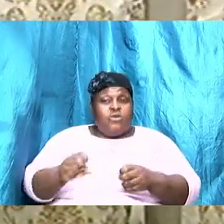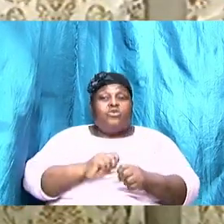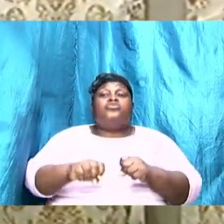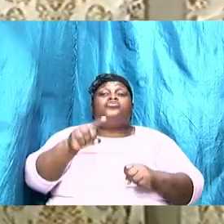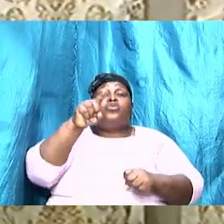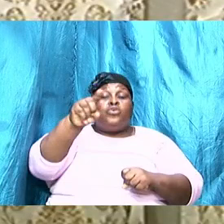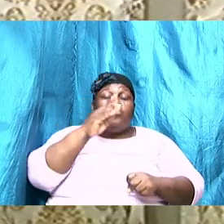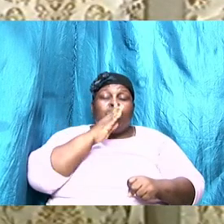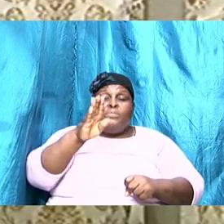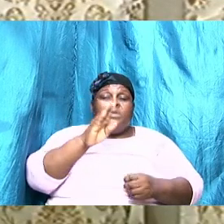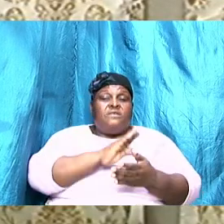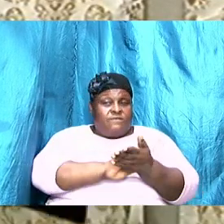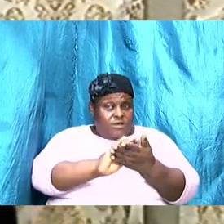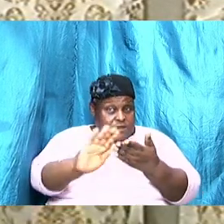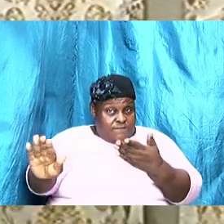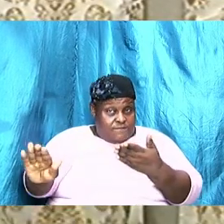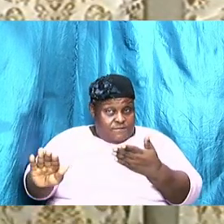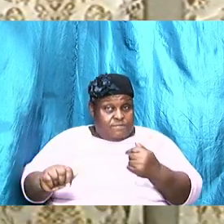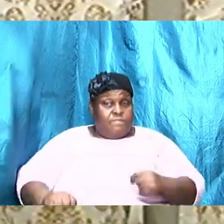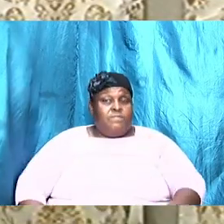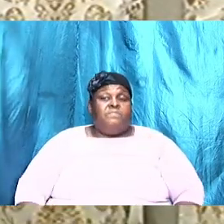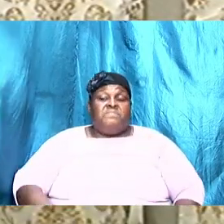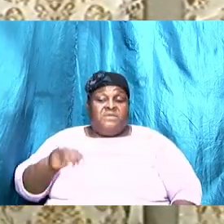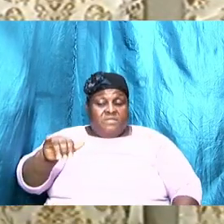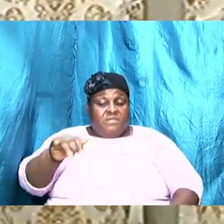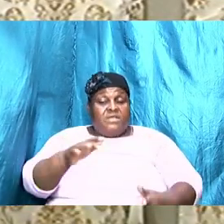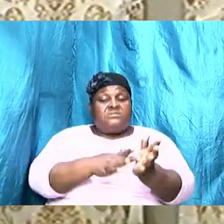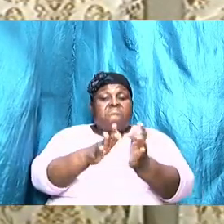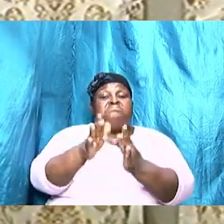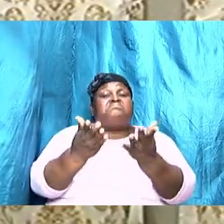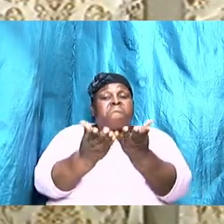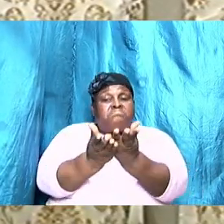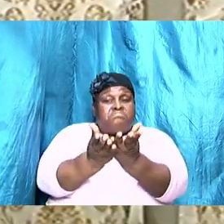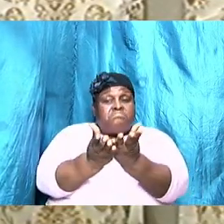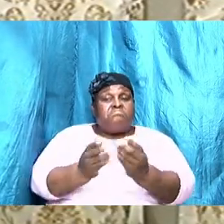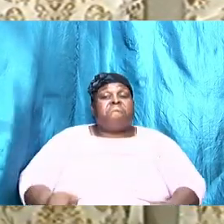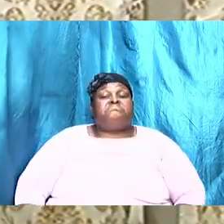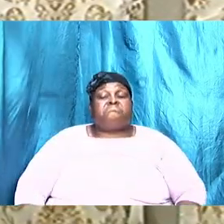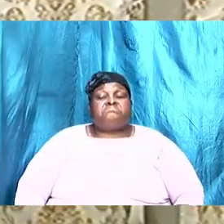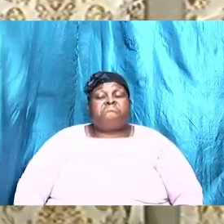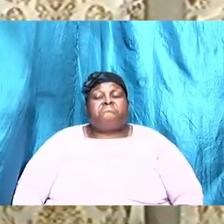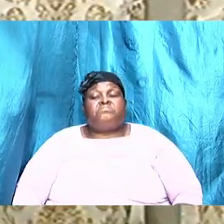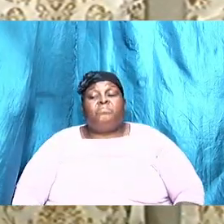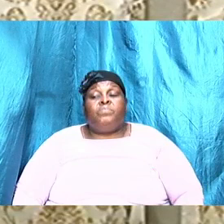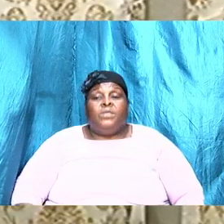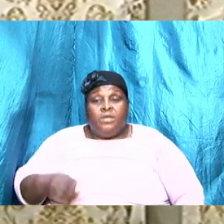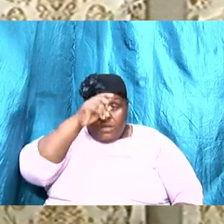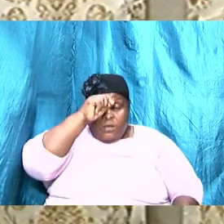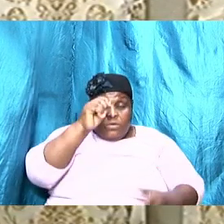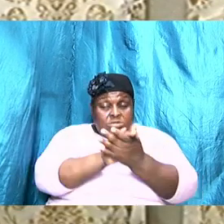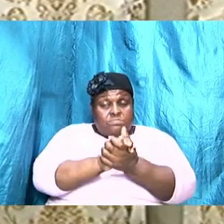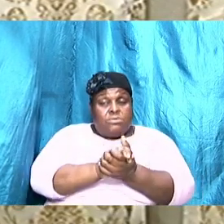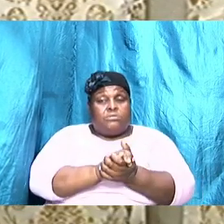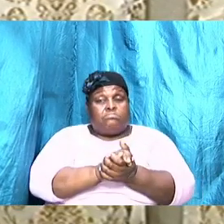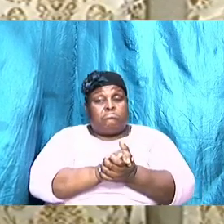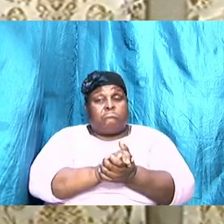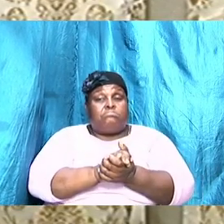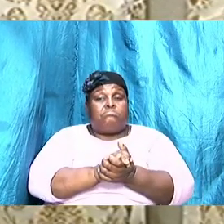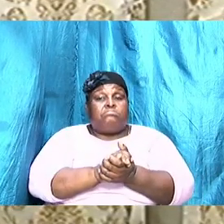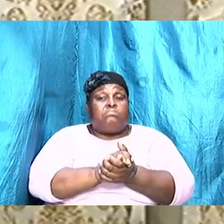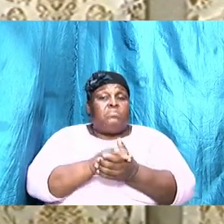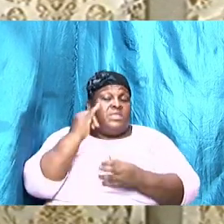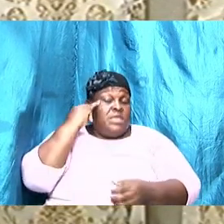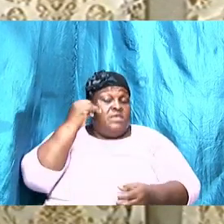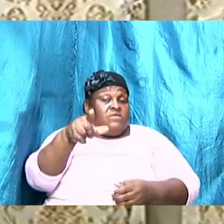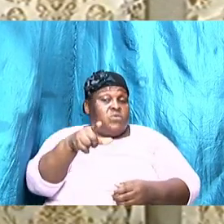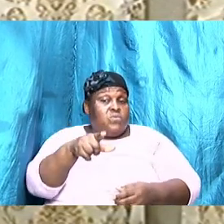forgiven that's Bible so husband if